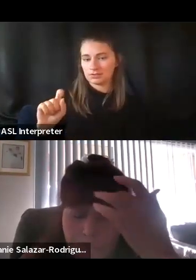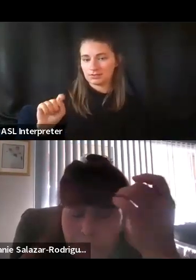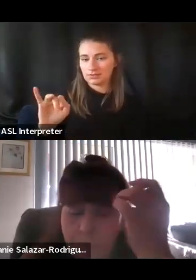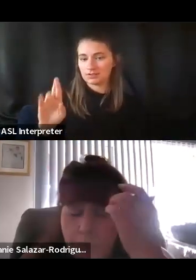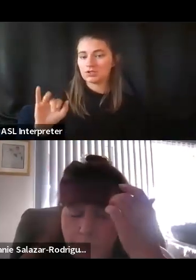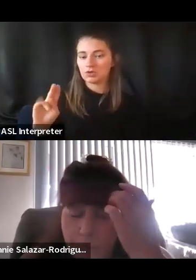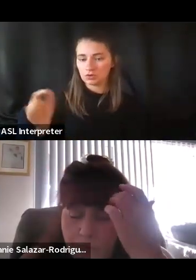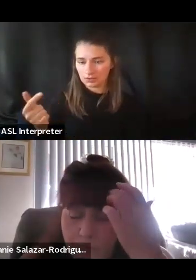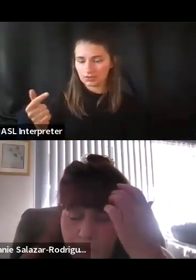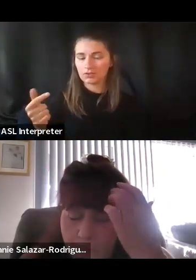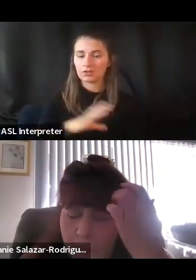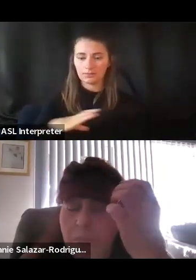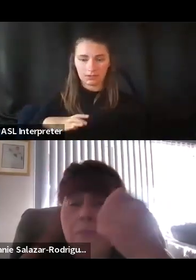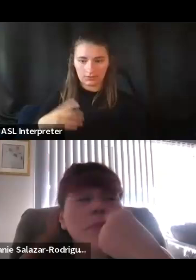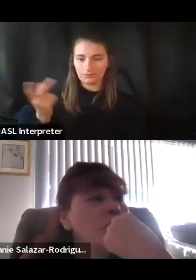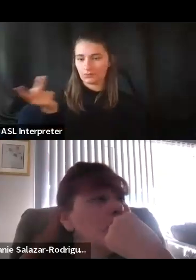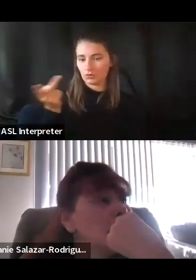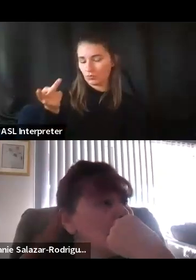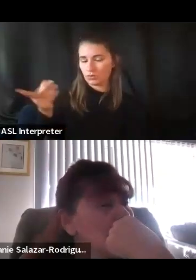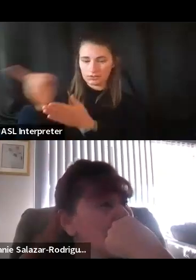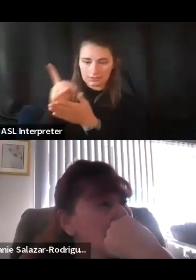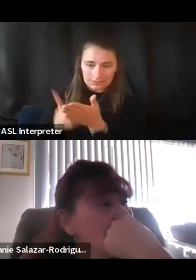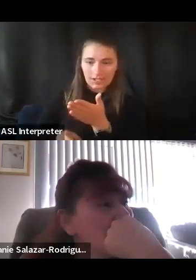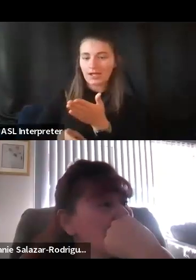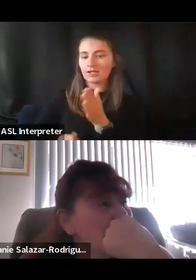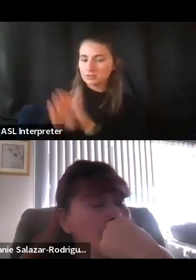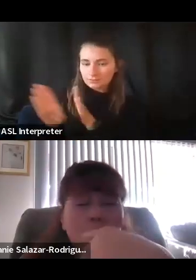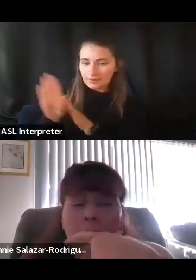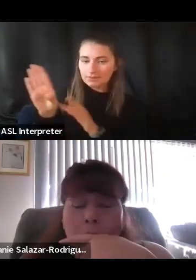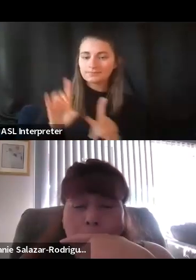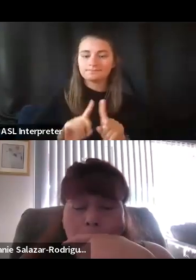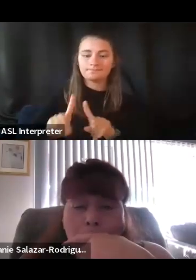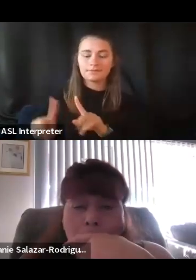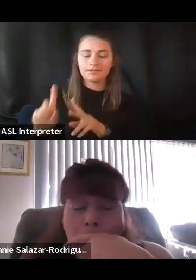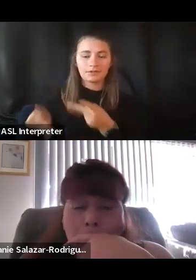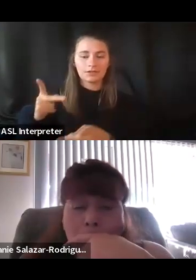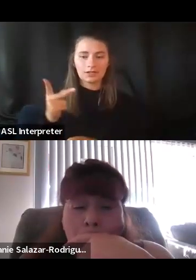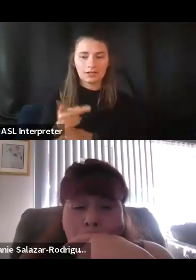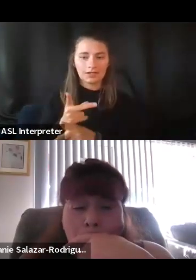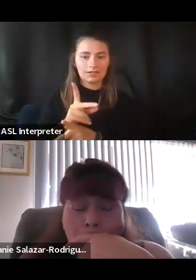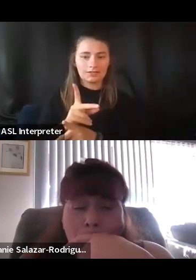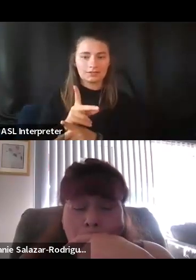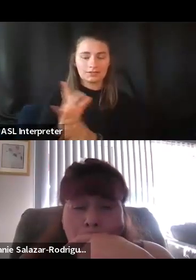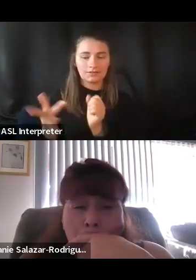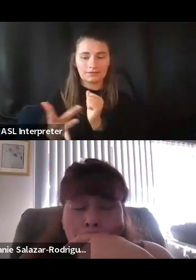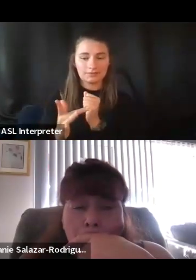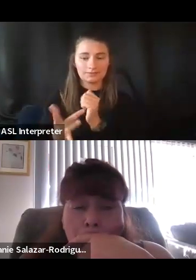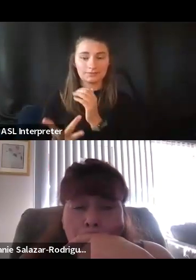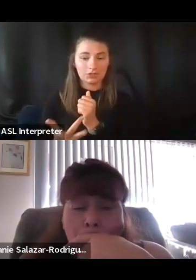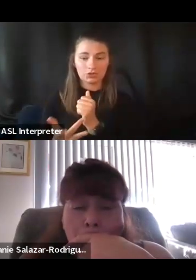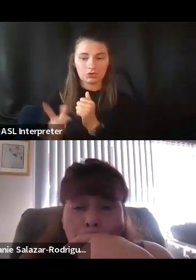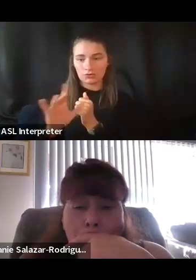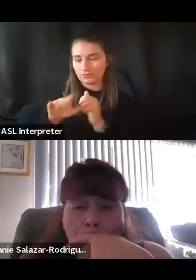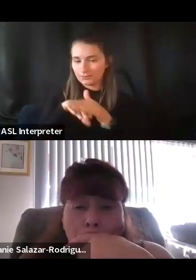designing, developing different types of digital accessibility trainings